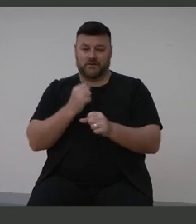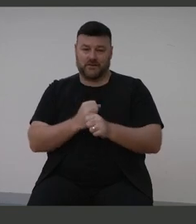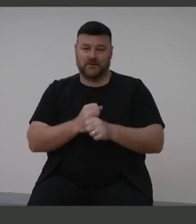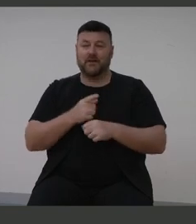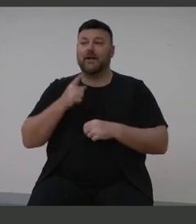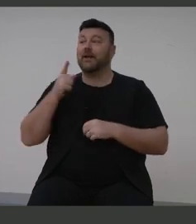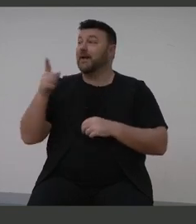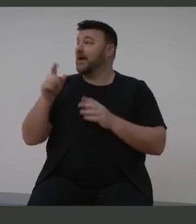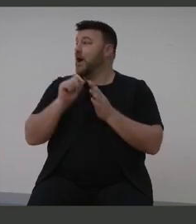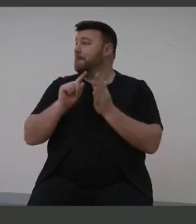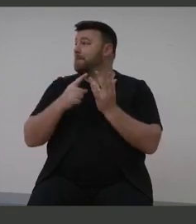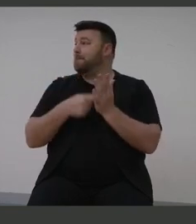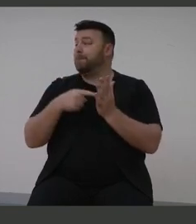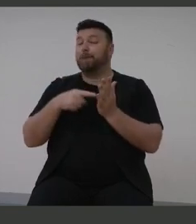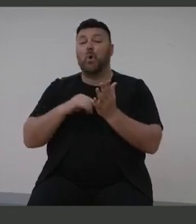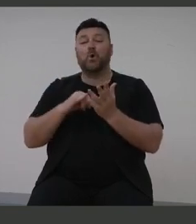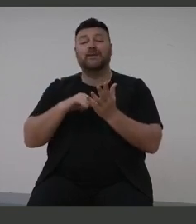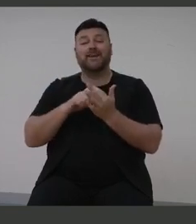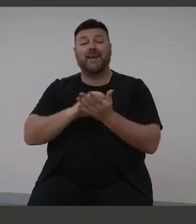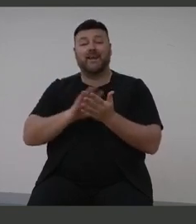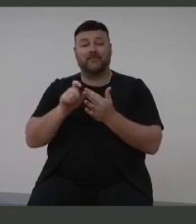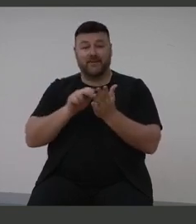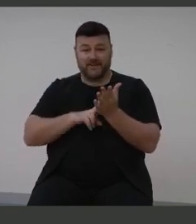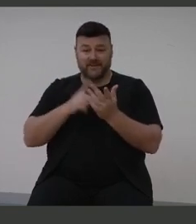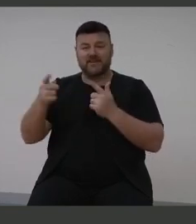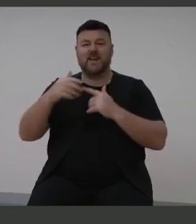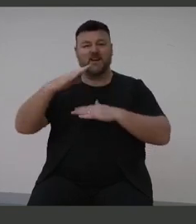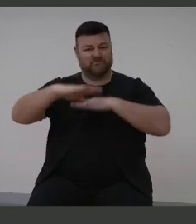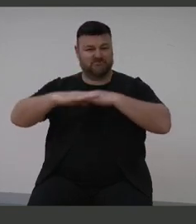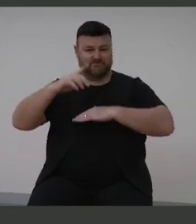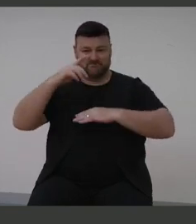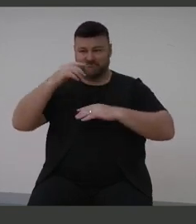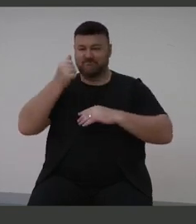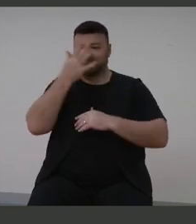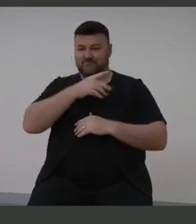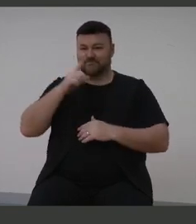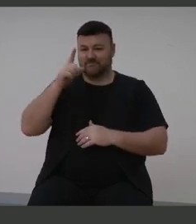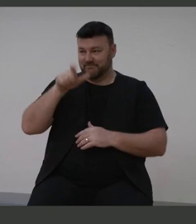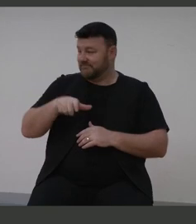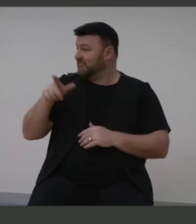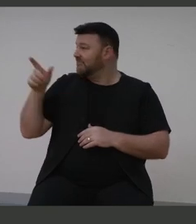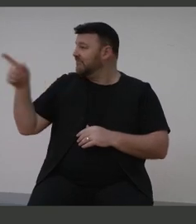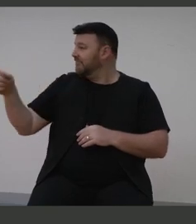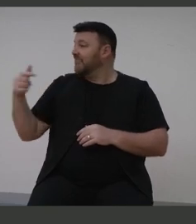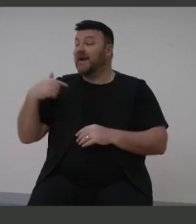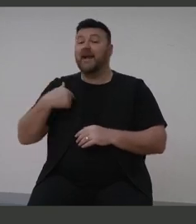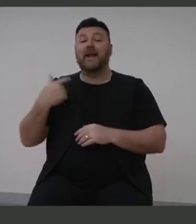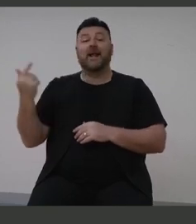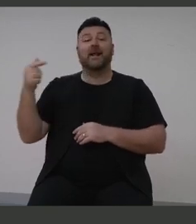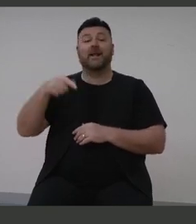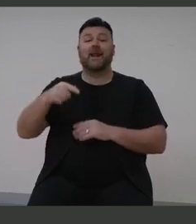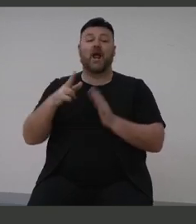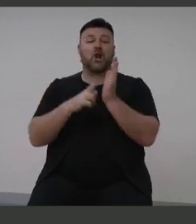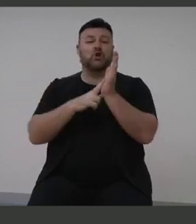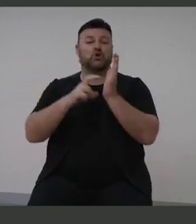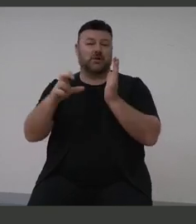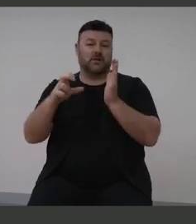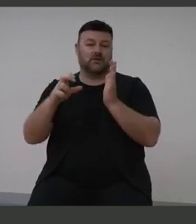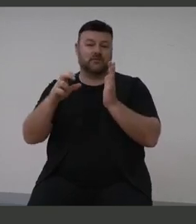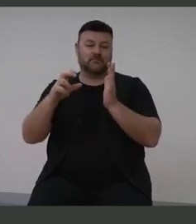He qualified as the first Aboriginal Fellow of the Royal Australasian College of Surgeons and is now practising in a Warramai country in Newcastle.